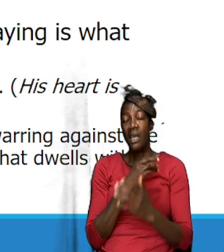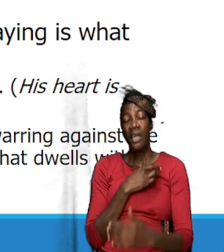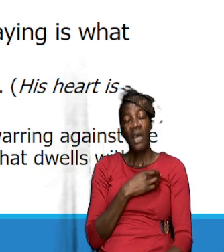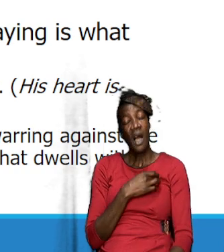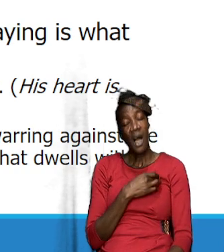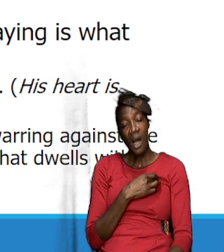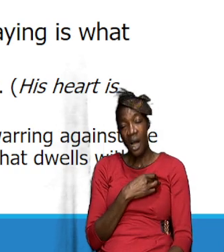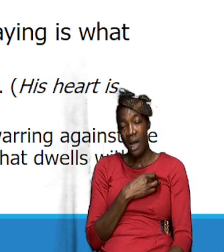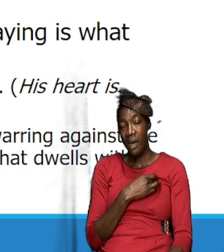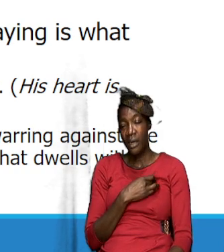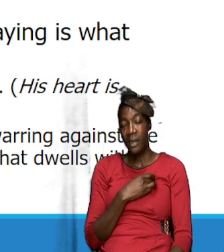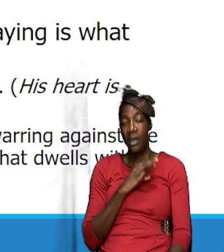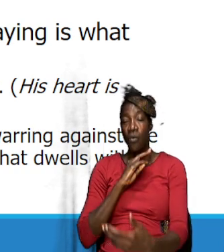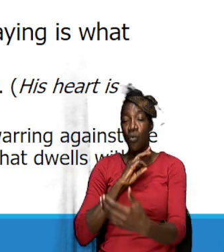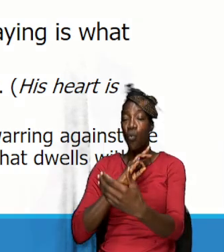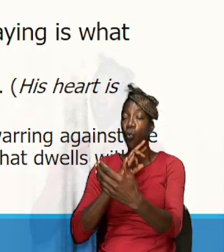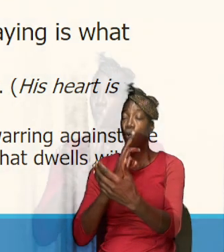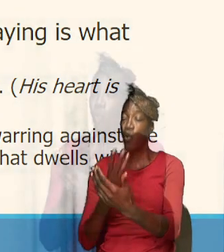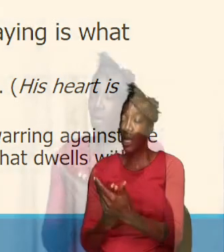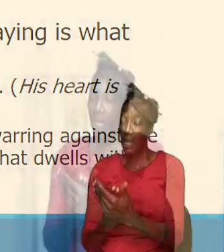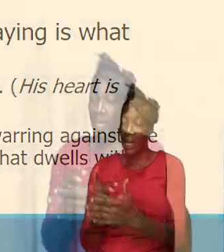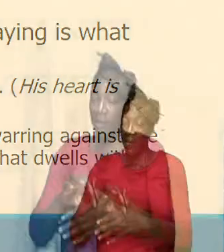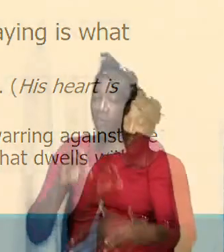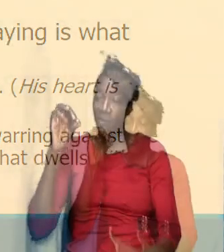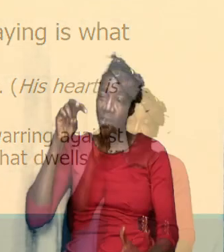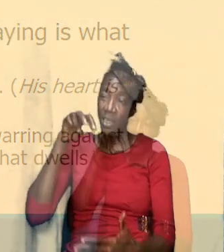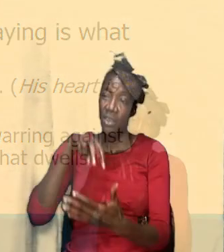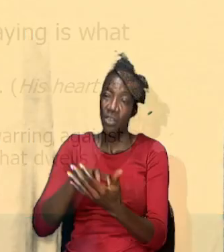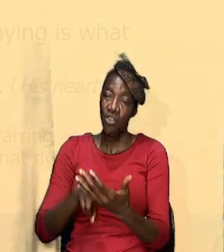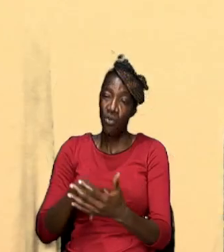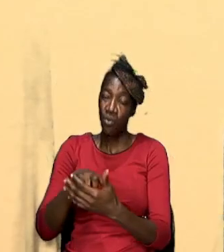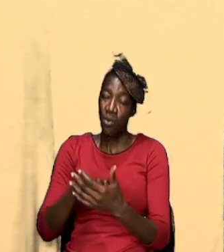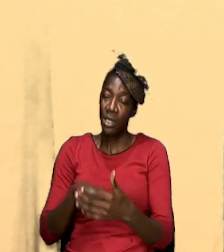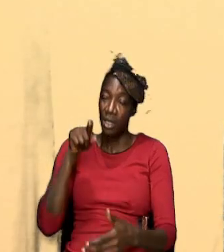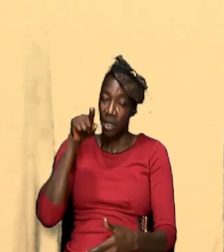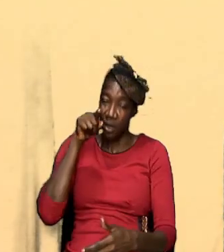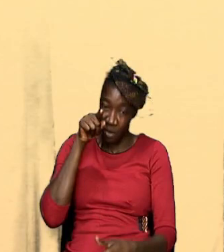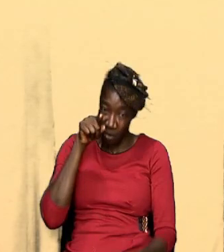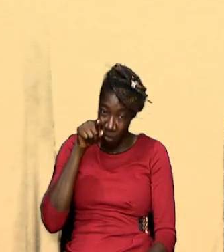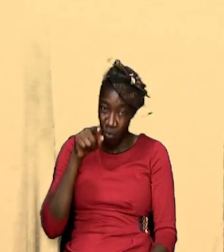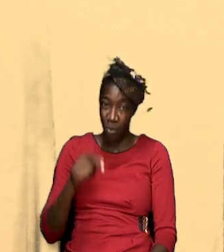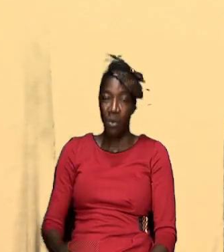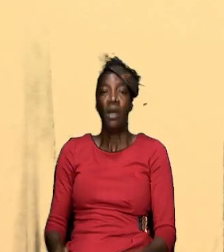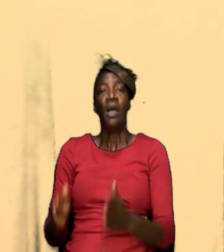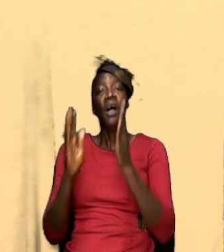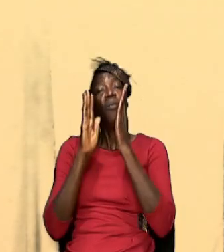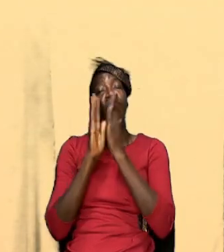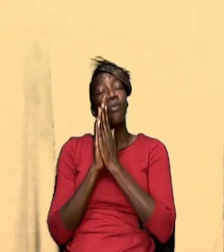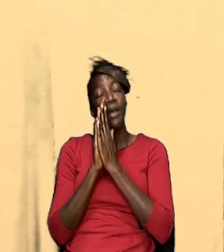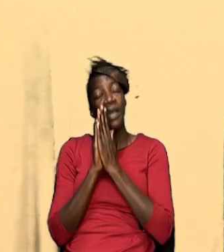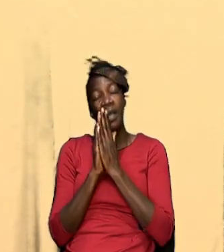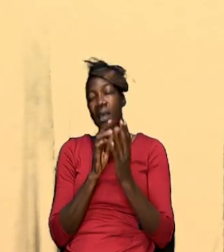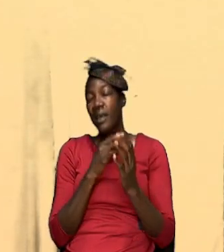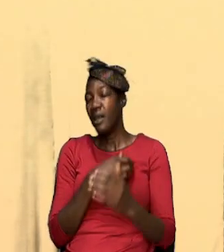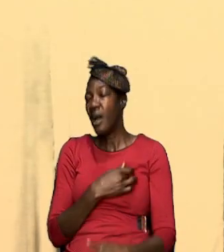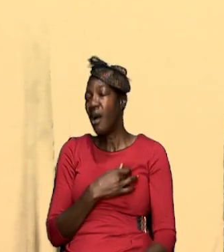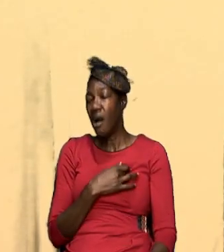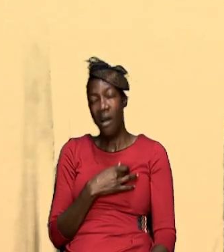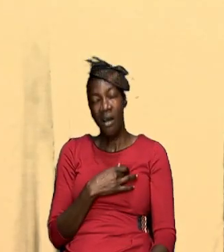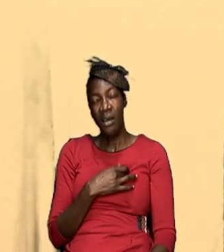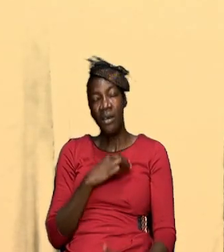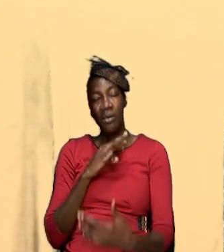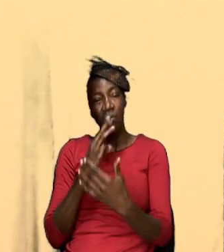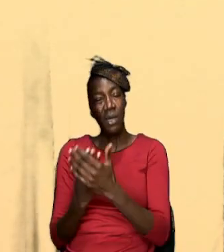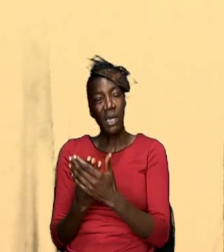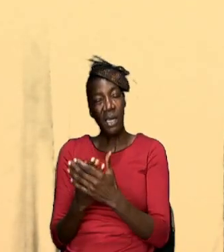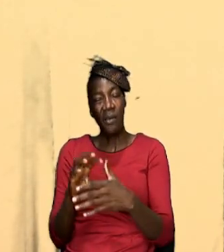and the flesh is weak so you are to pray because the heart is willing and